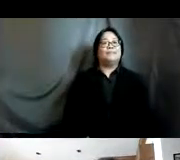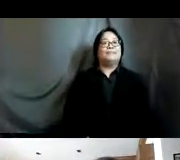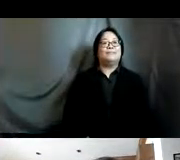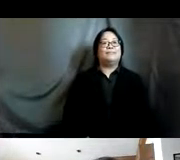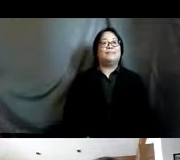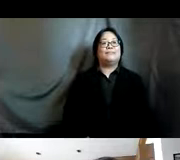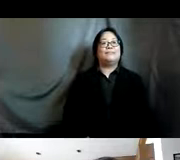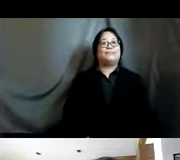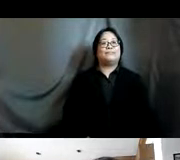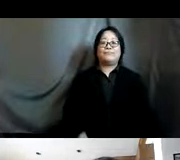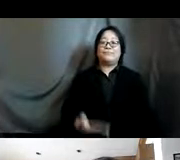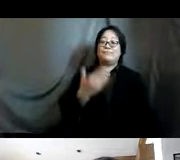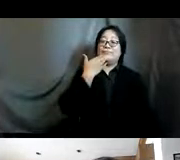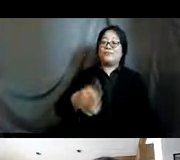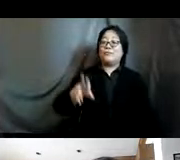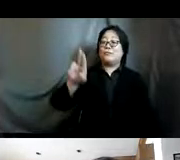thank you so much upala